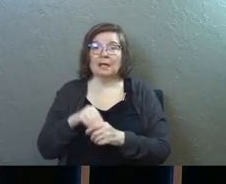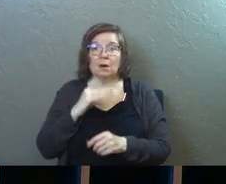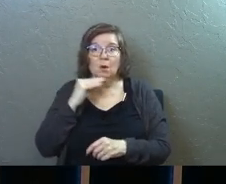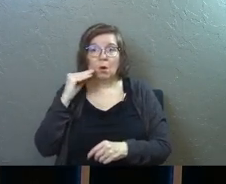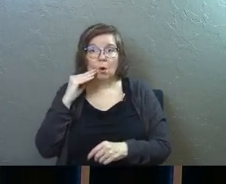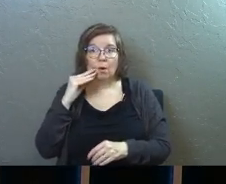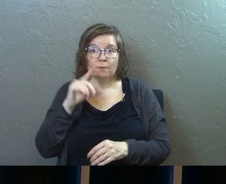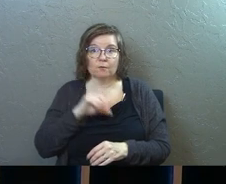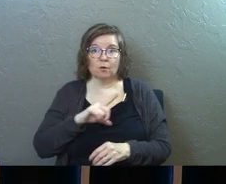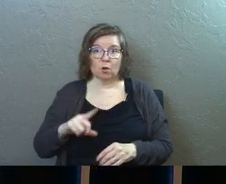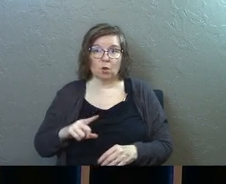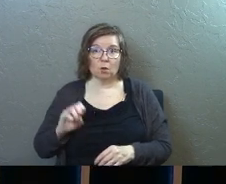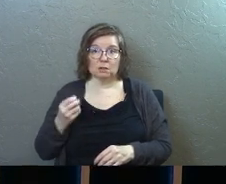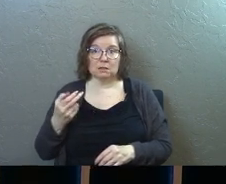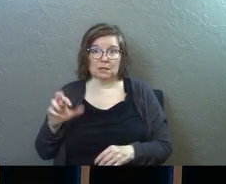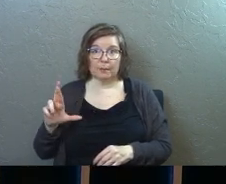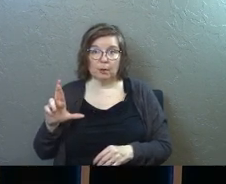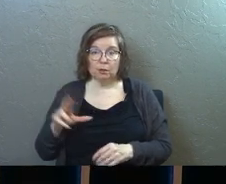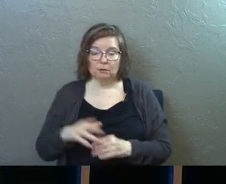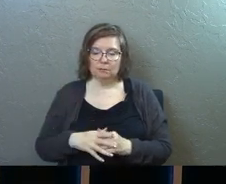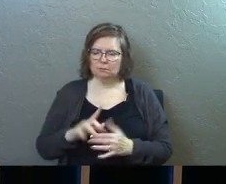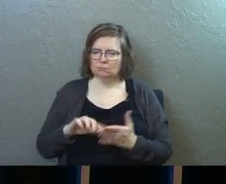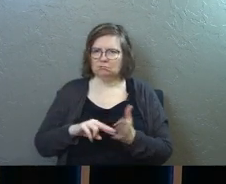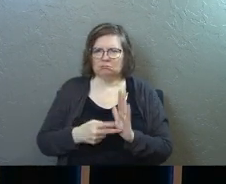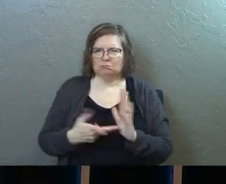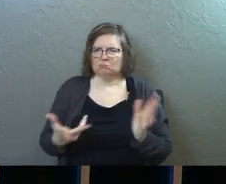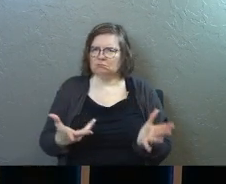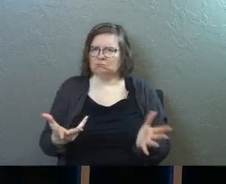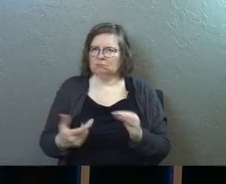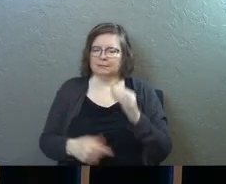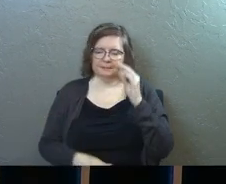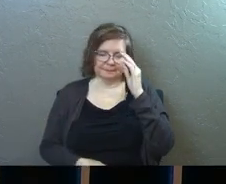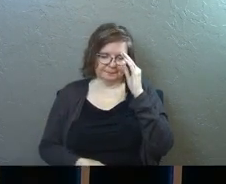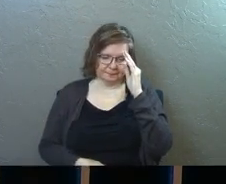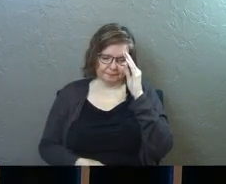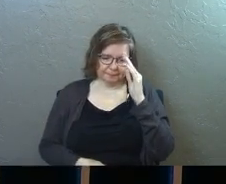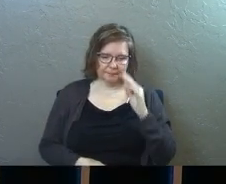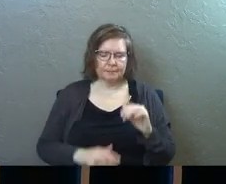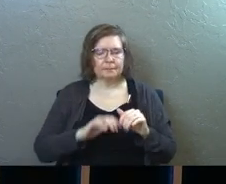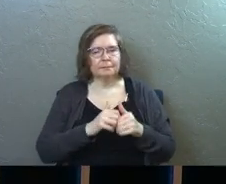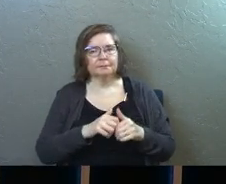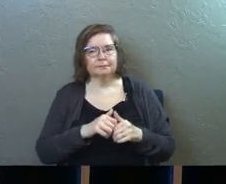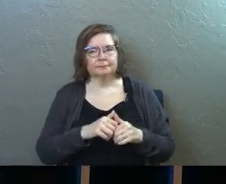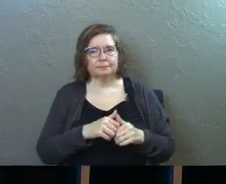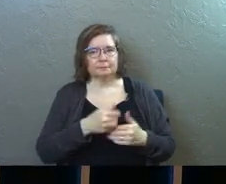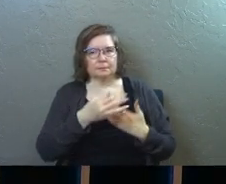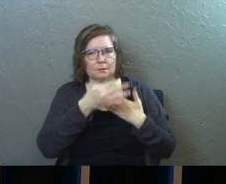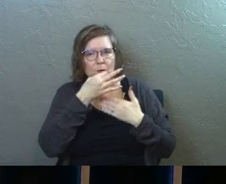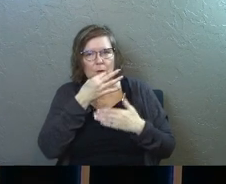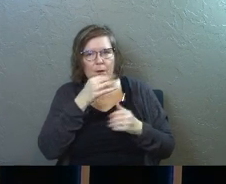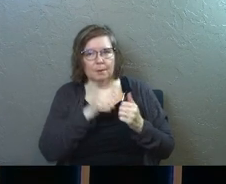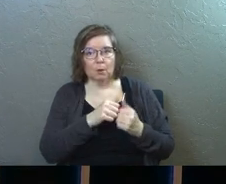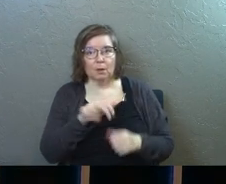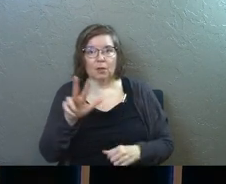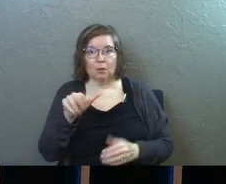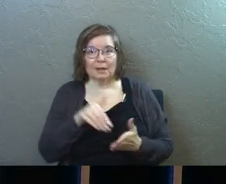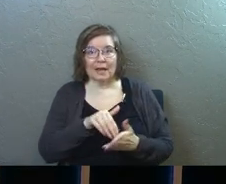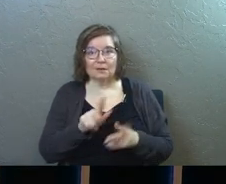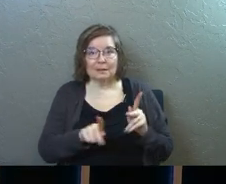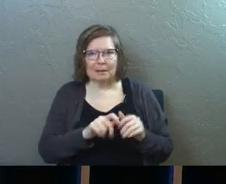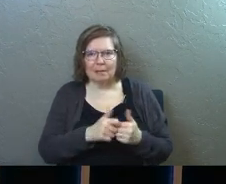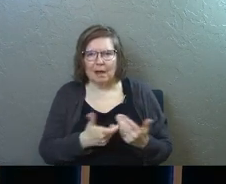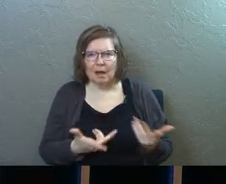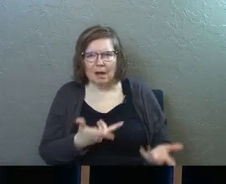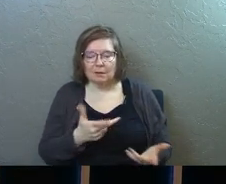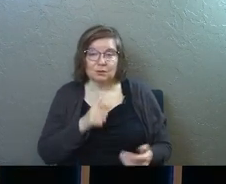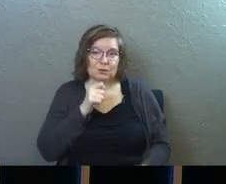homes for the Lord's Supper. What's that all about? How do you take the communion meal with 3,000 people?